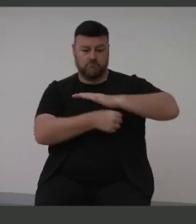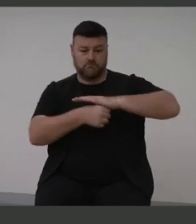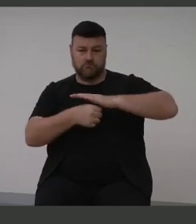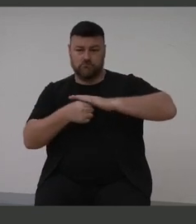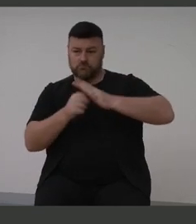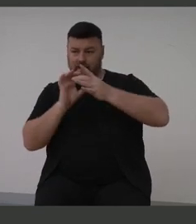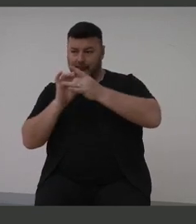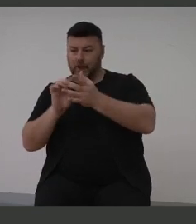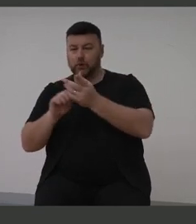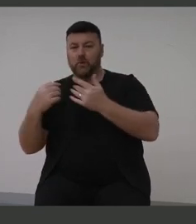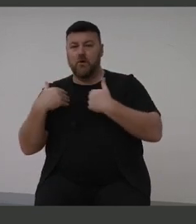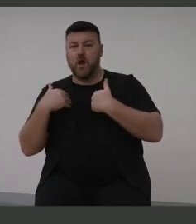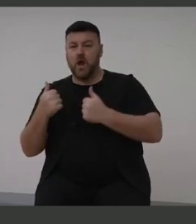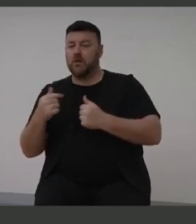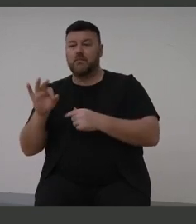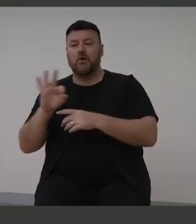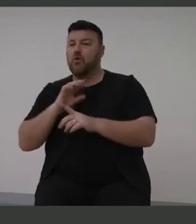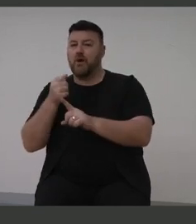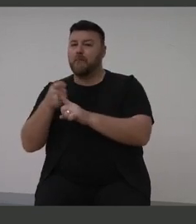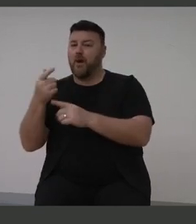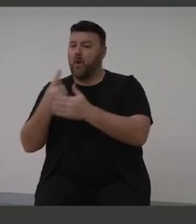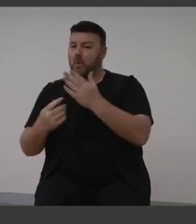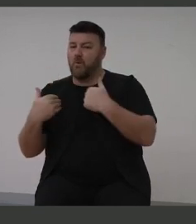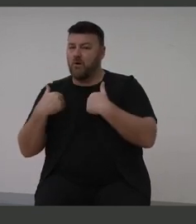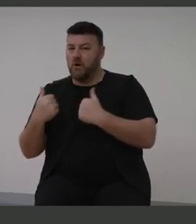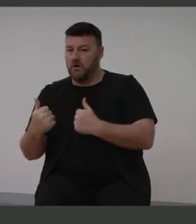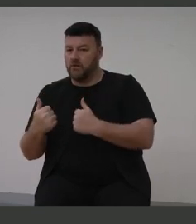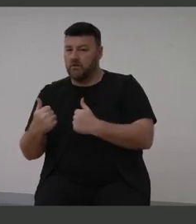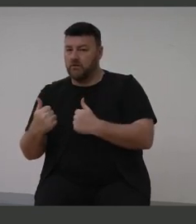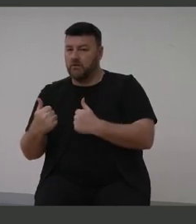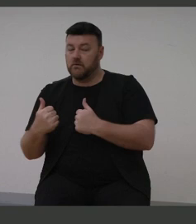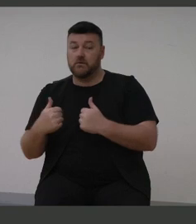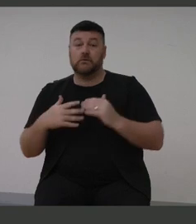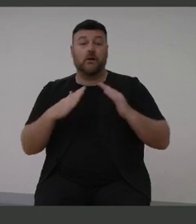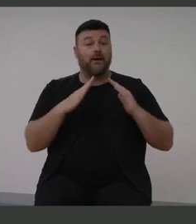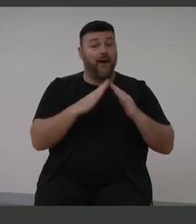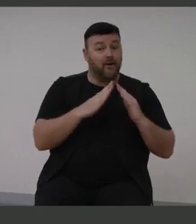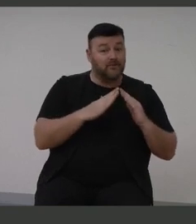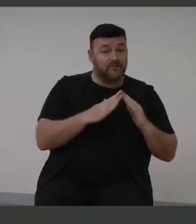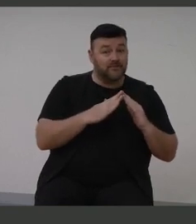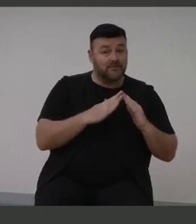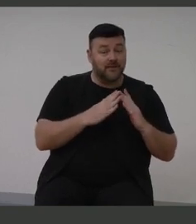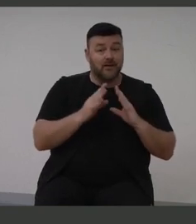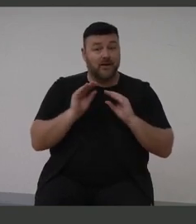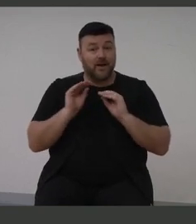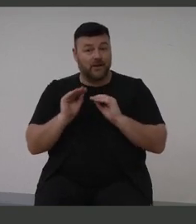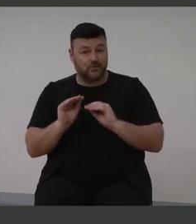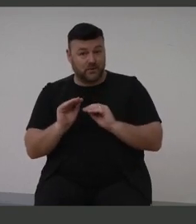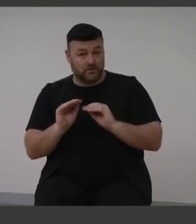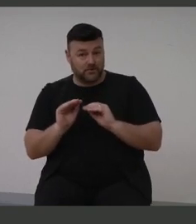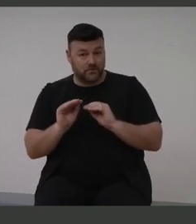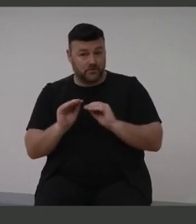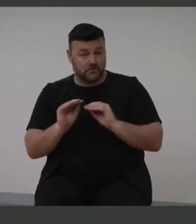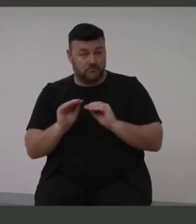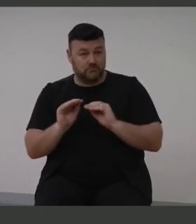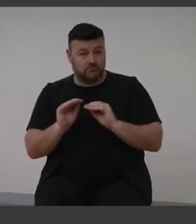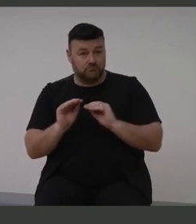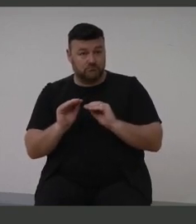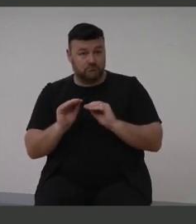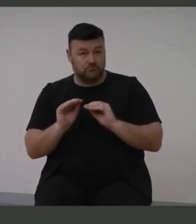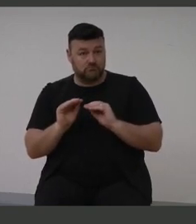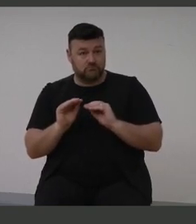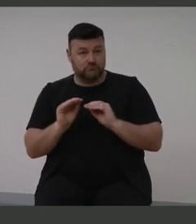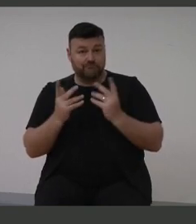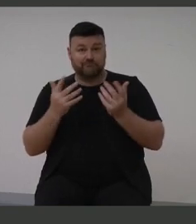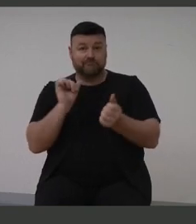but it goes well beyond health. It goes into housing. It goes into education. It goes into the